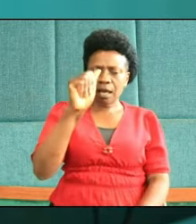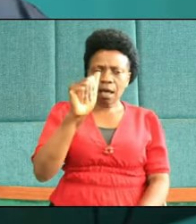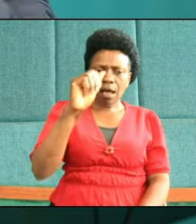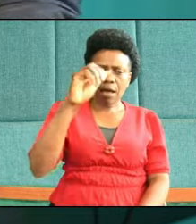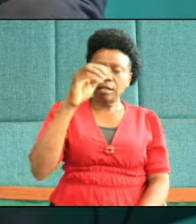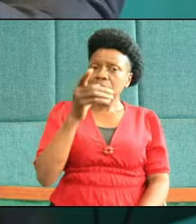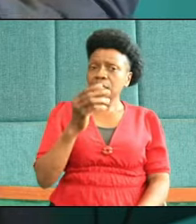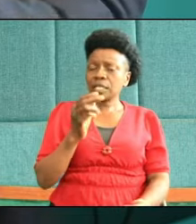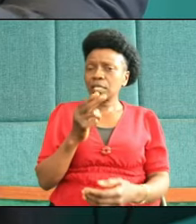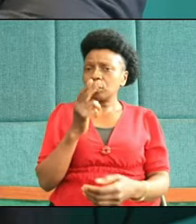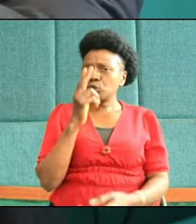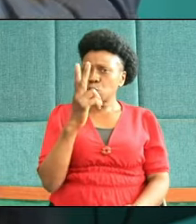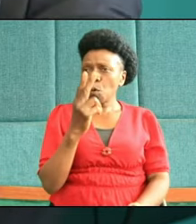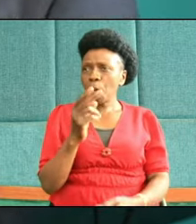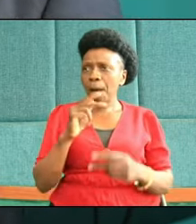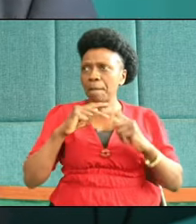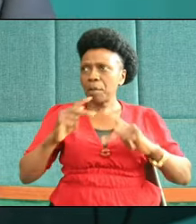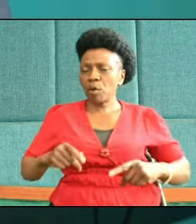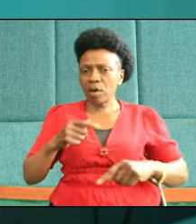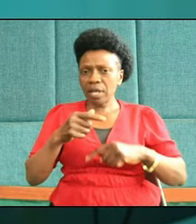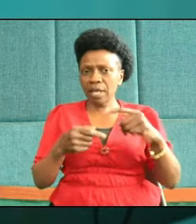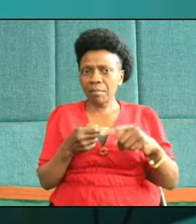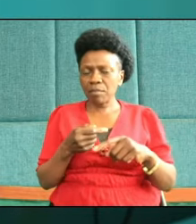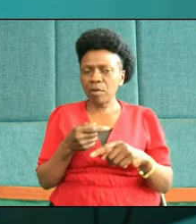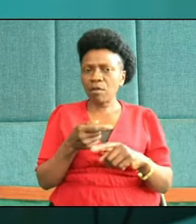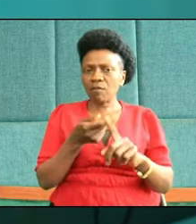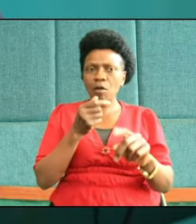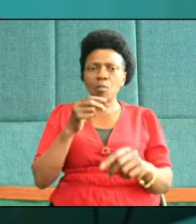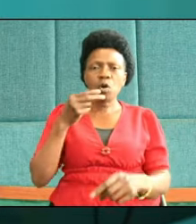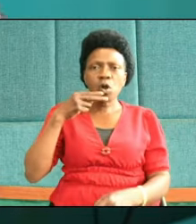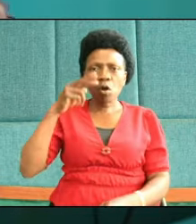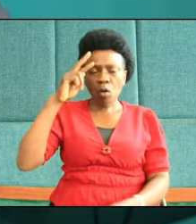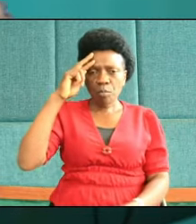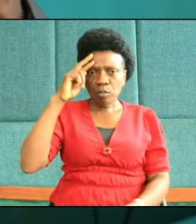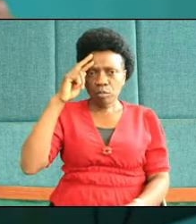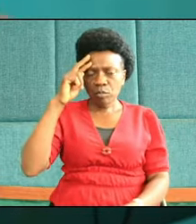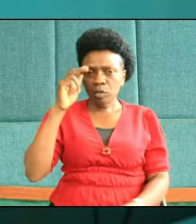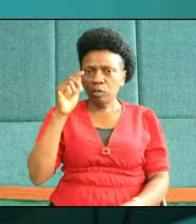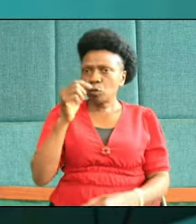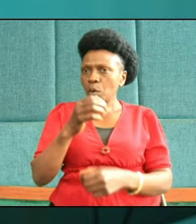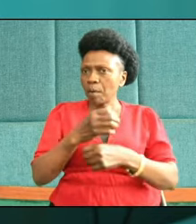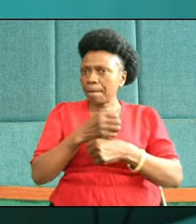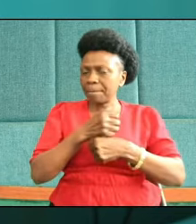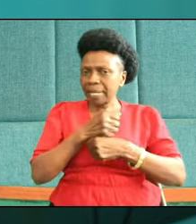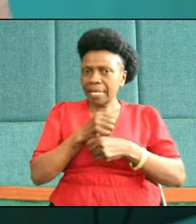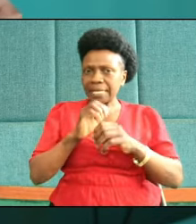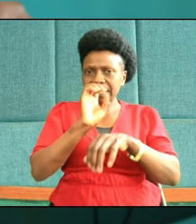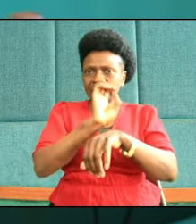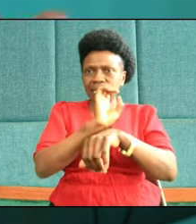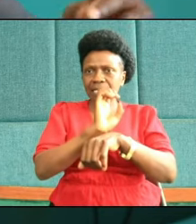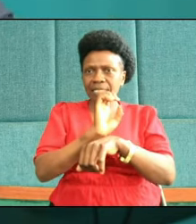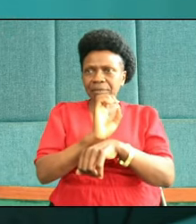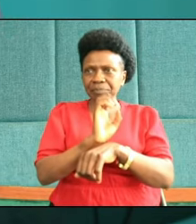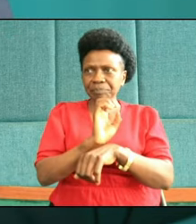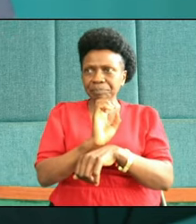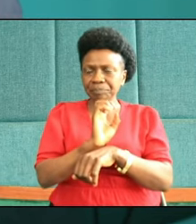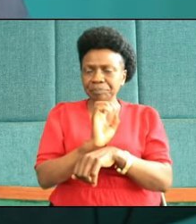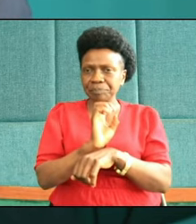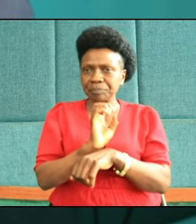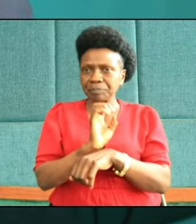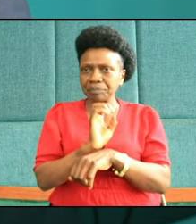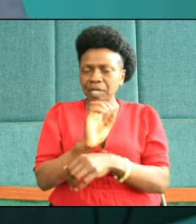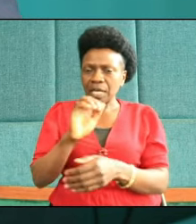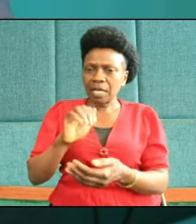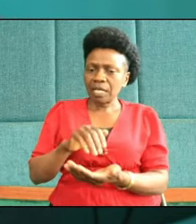Priscilla came all the way from Rome to establish a small church by the peninsula of Corinth.